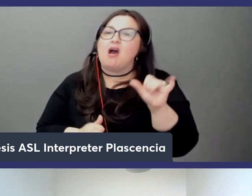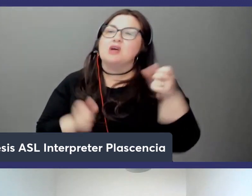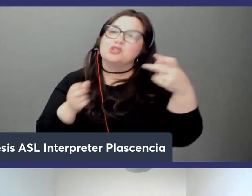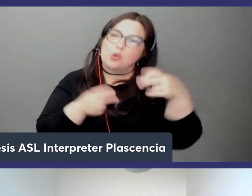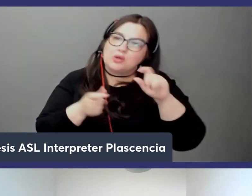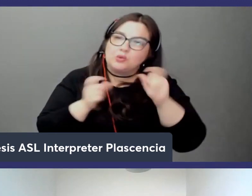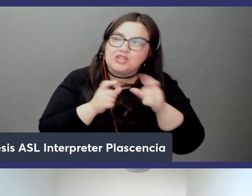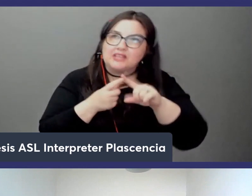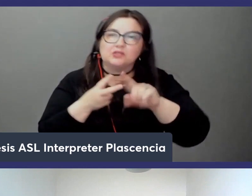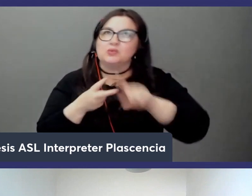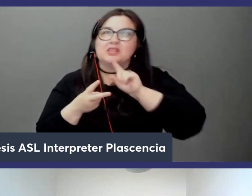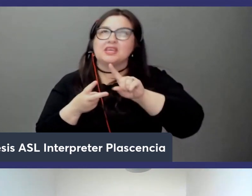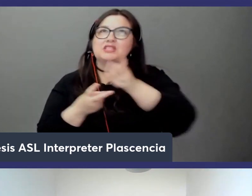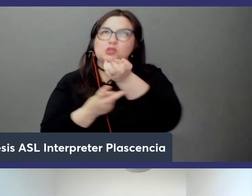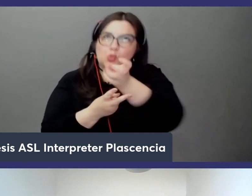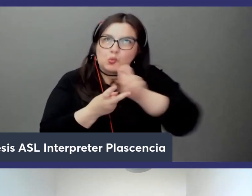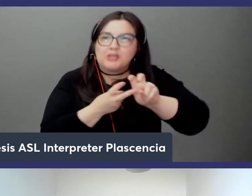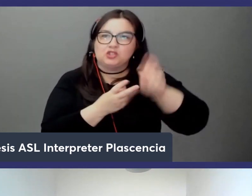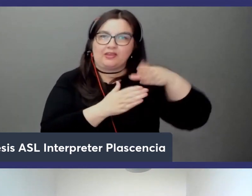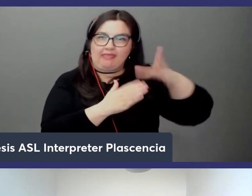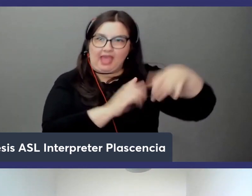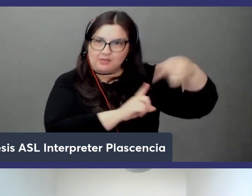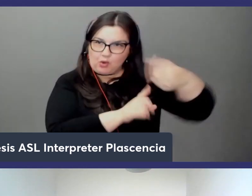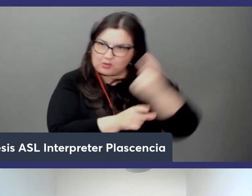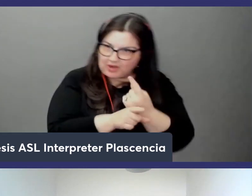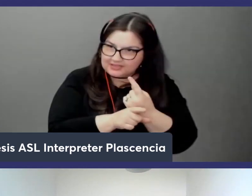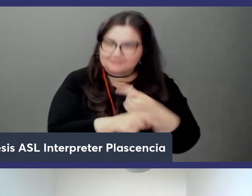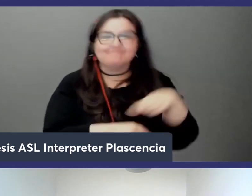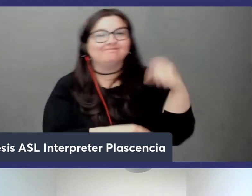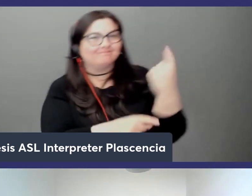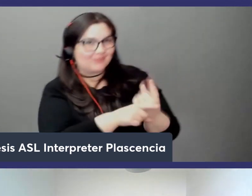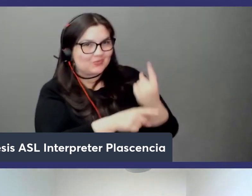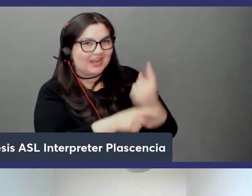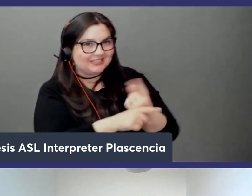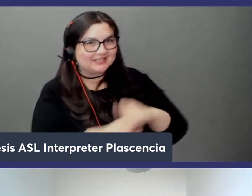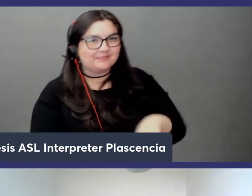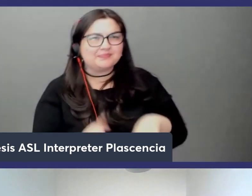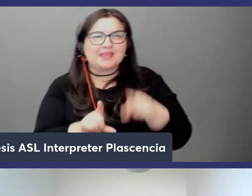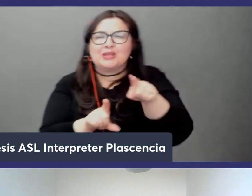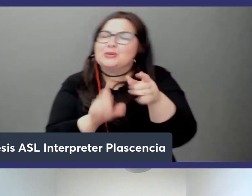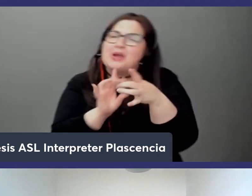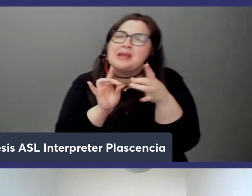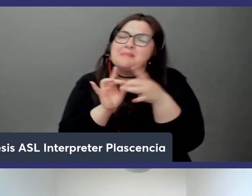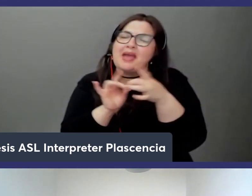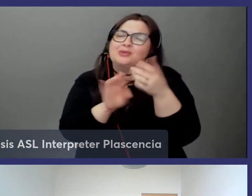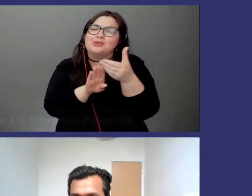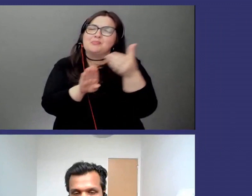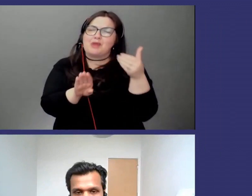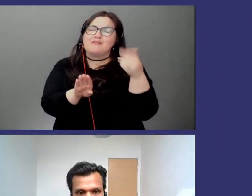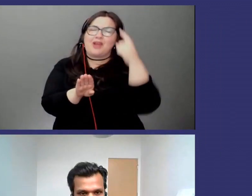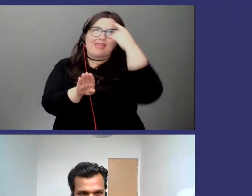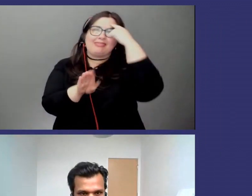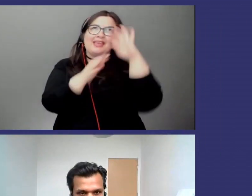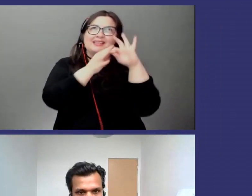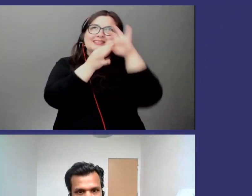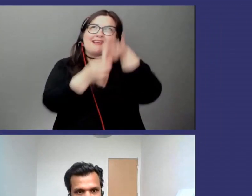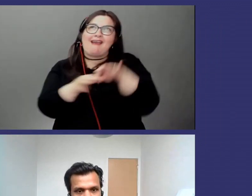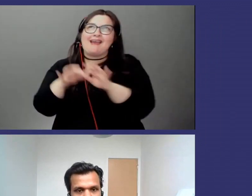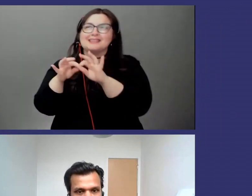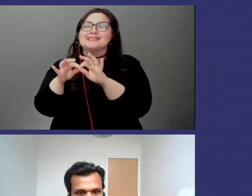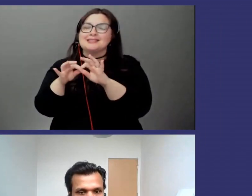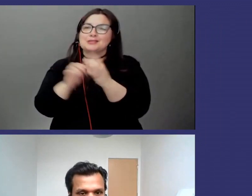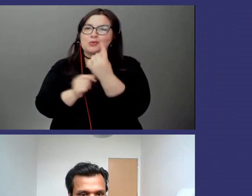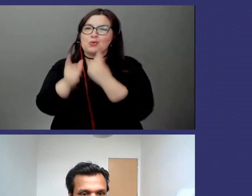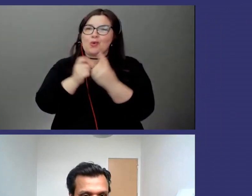the different endpoint yep yeah uh you you had mentioned something earlier too that i think ties into some questions we have from the